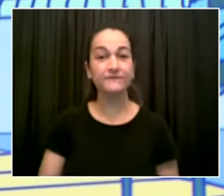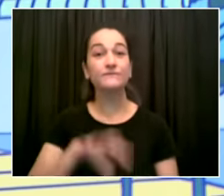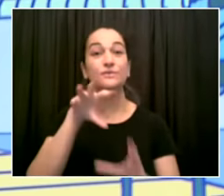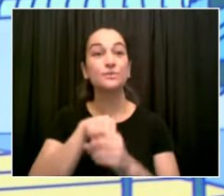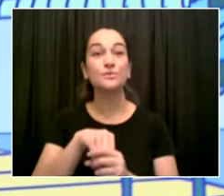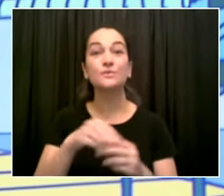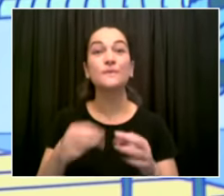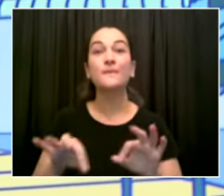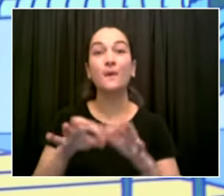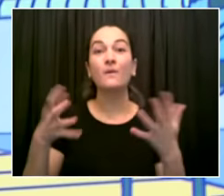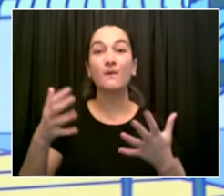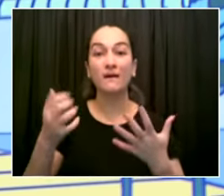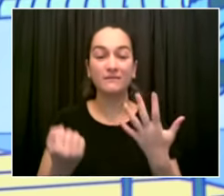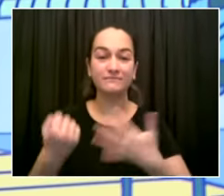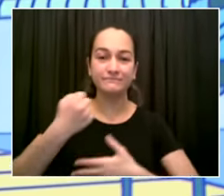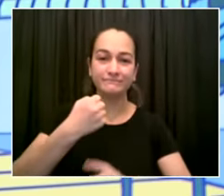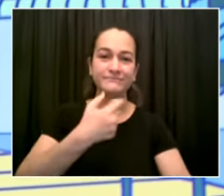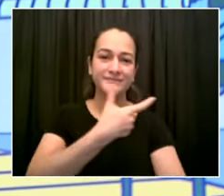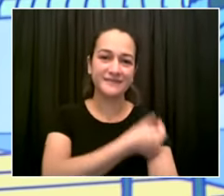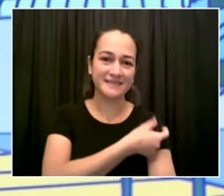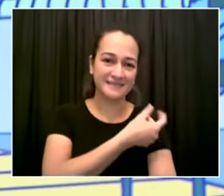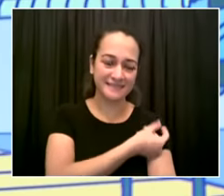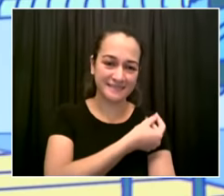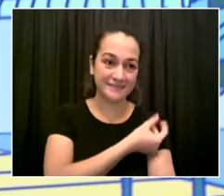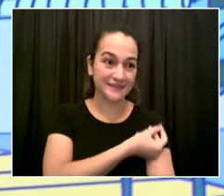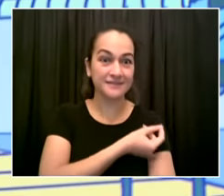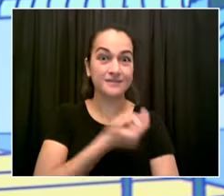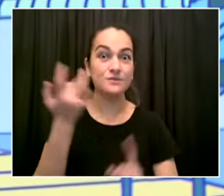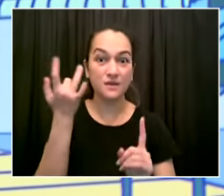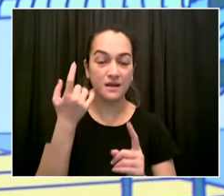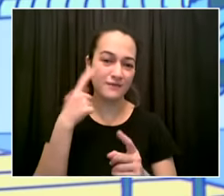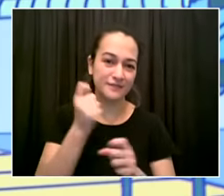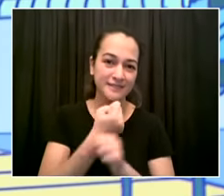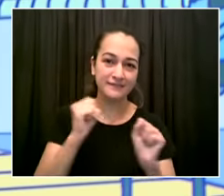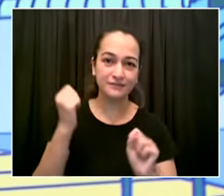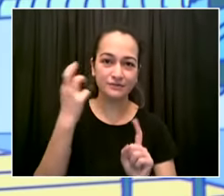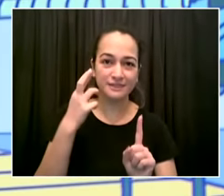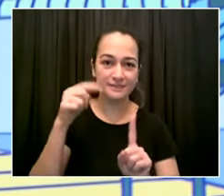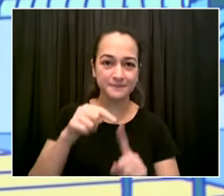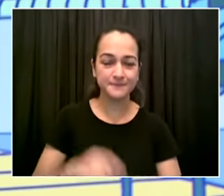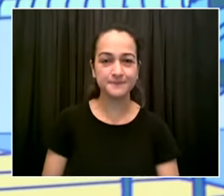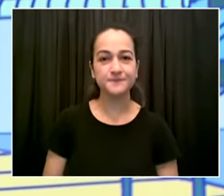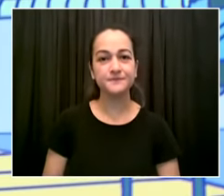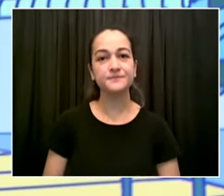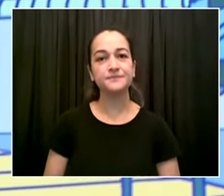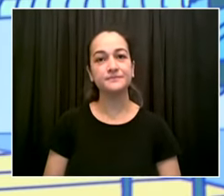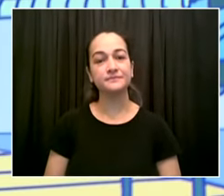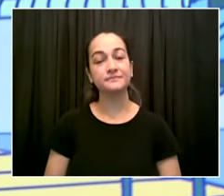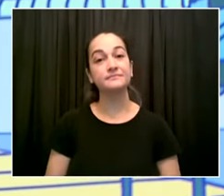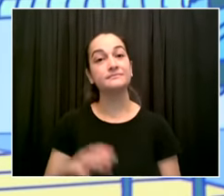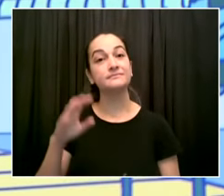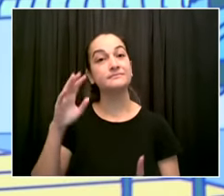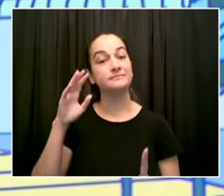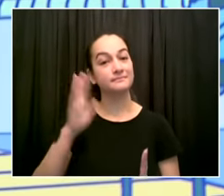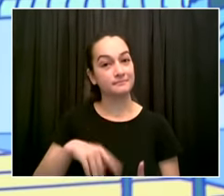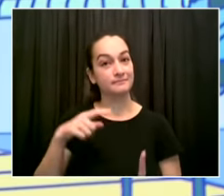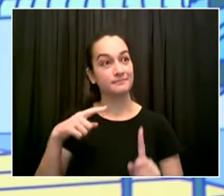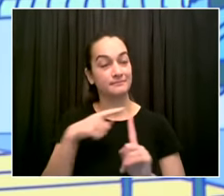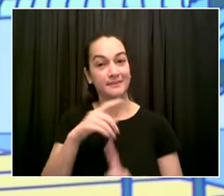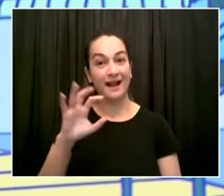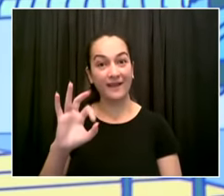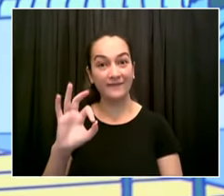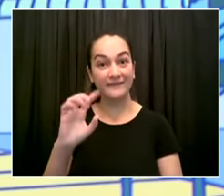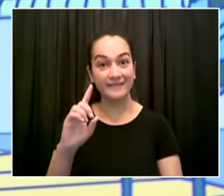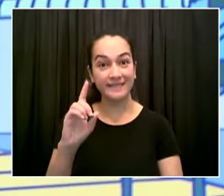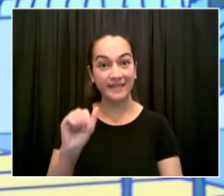crucial day for this nation for the city the pfizer vaccine getting its full formal approval from the fda and